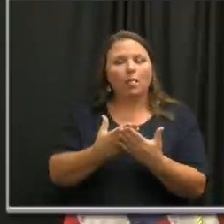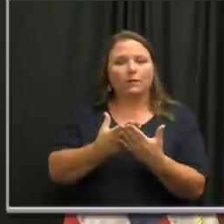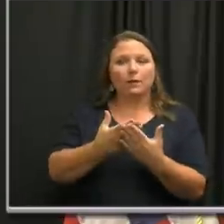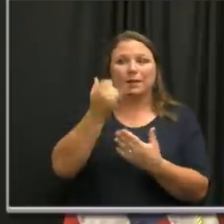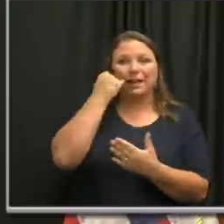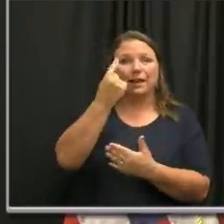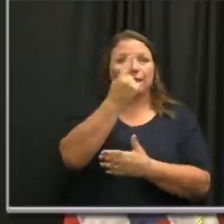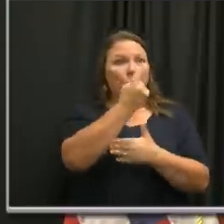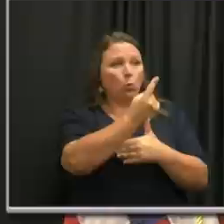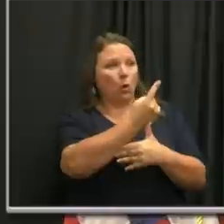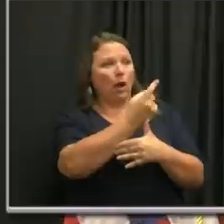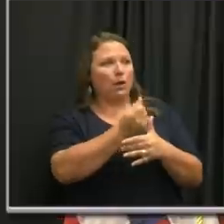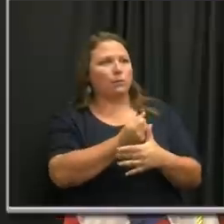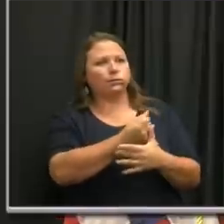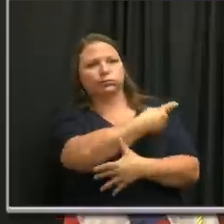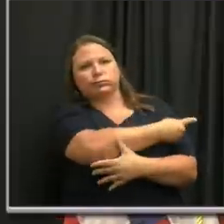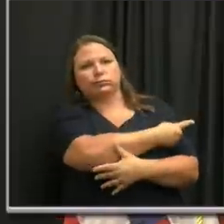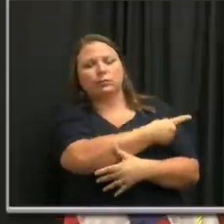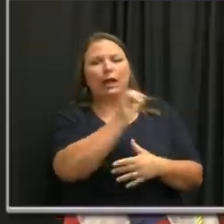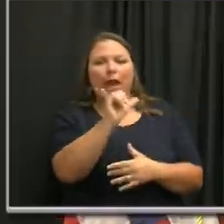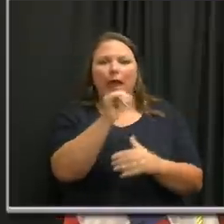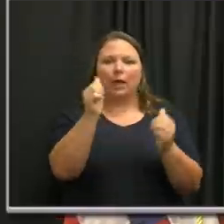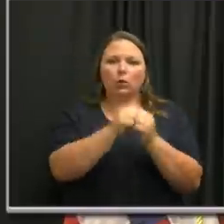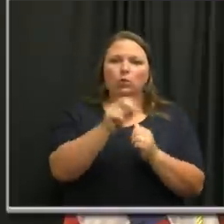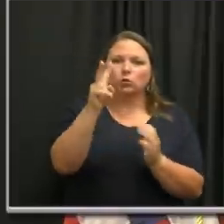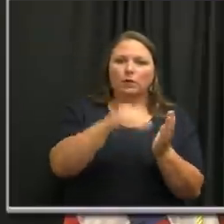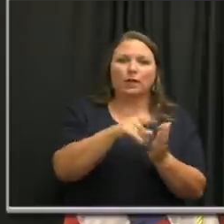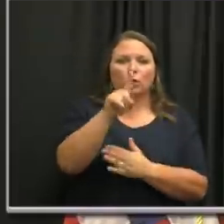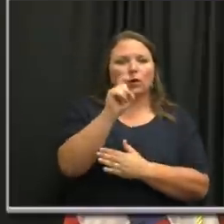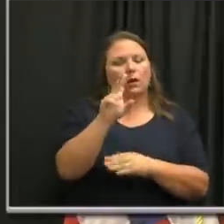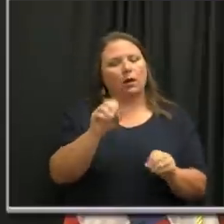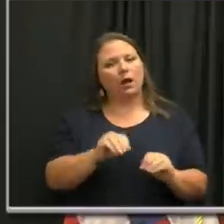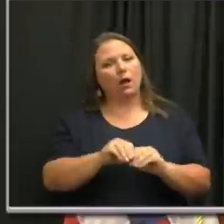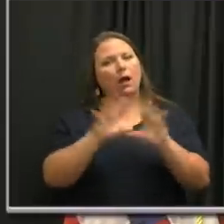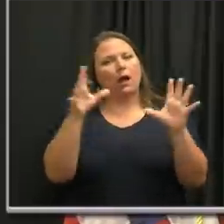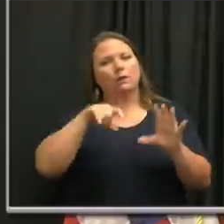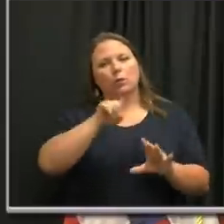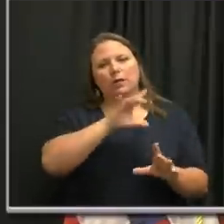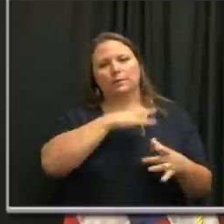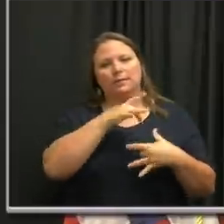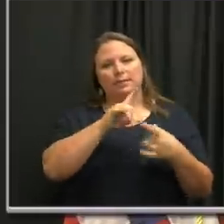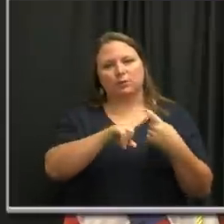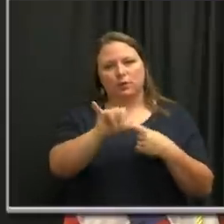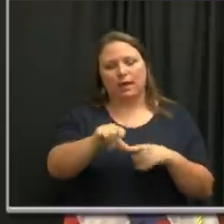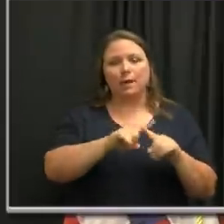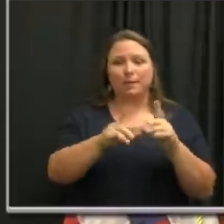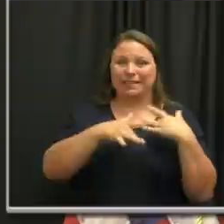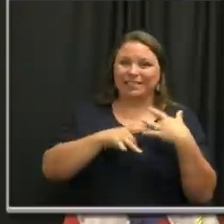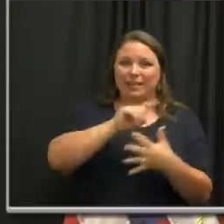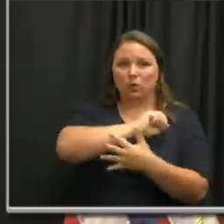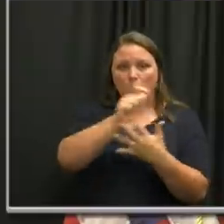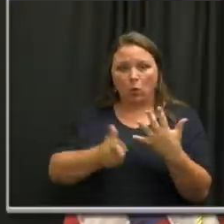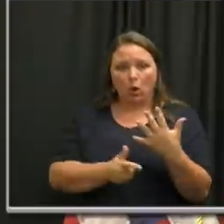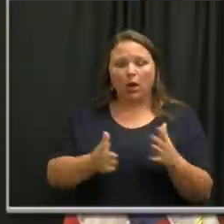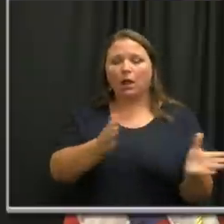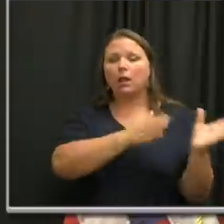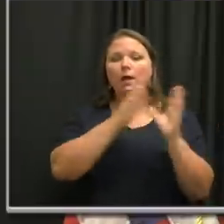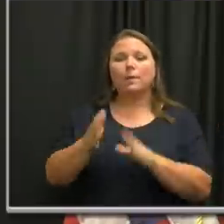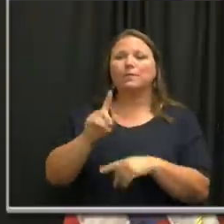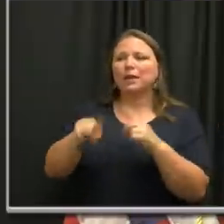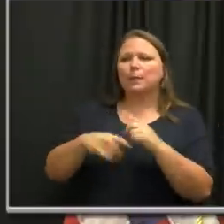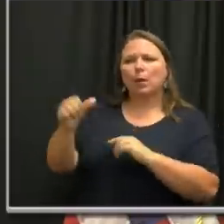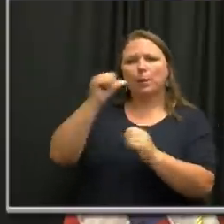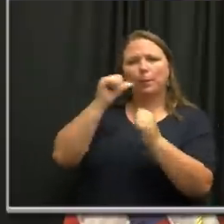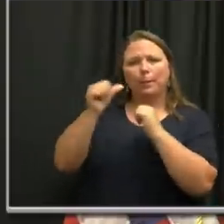out of, of, like it is with these nearly 2,100 cases, well, I I think we have to be sensitive to that. Um, regarding what, what it means to